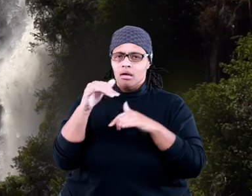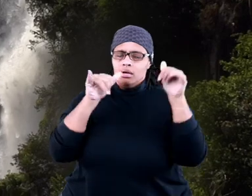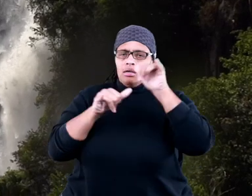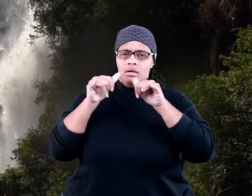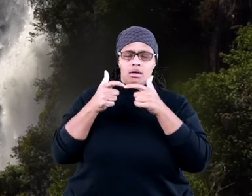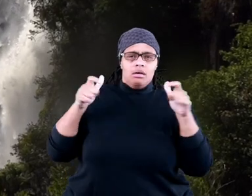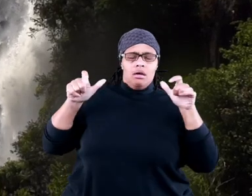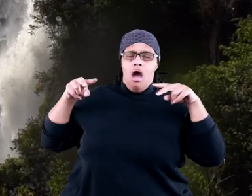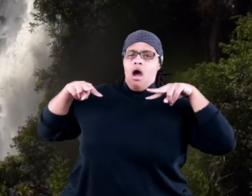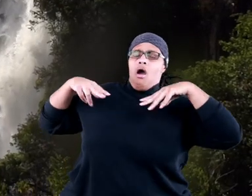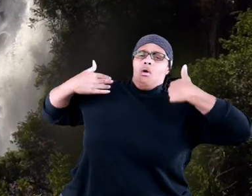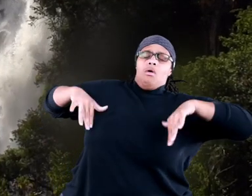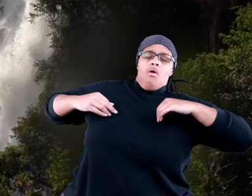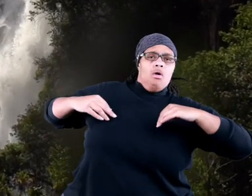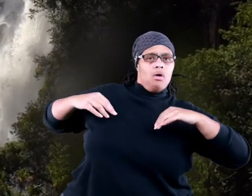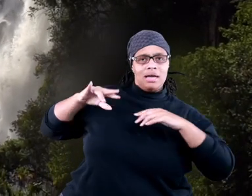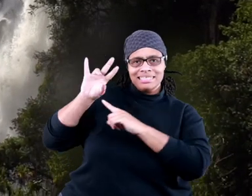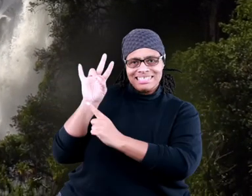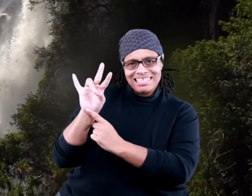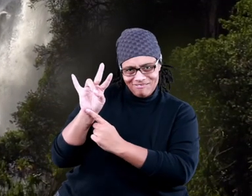wonders of the world.